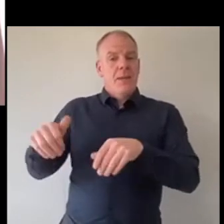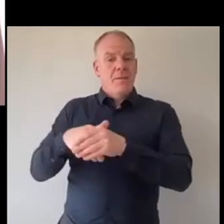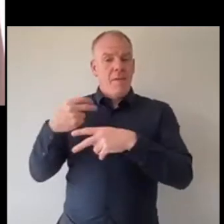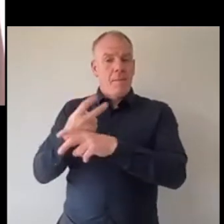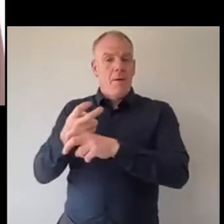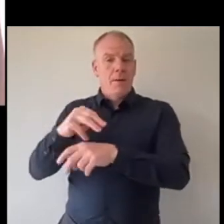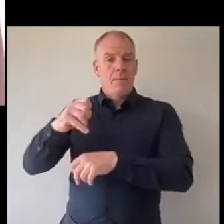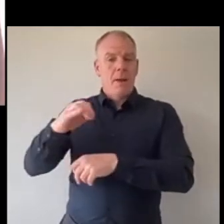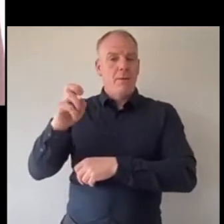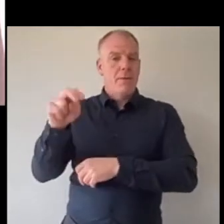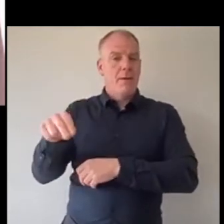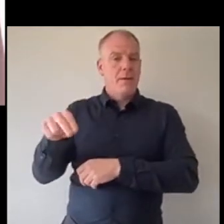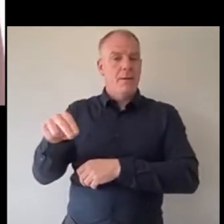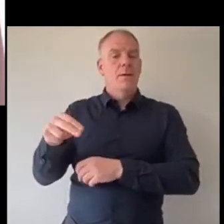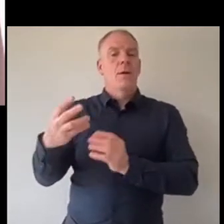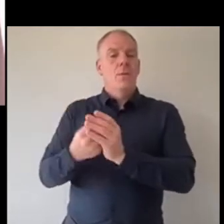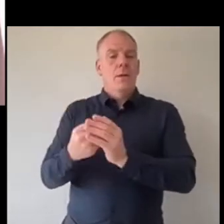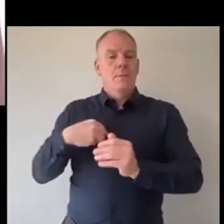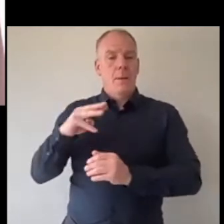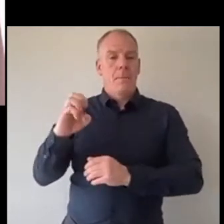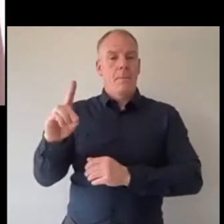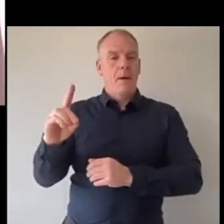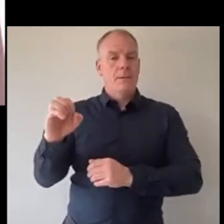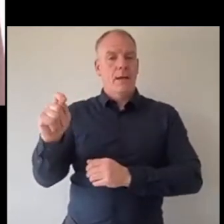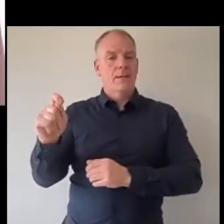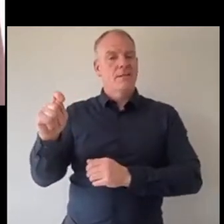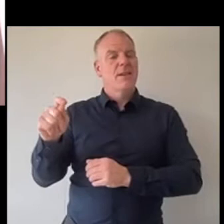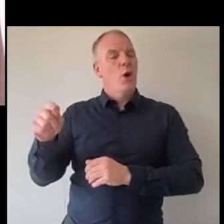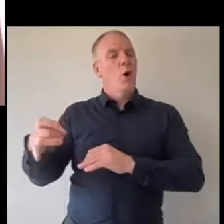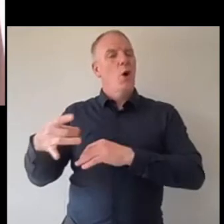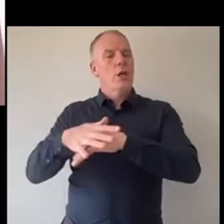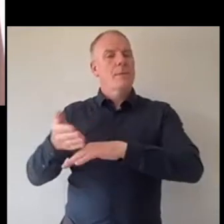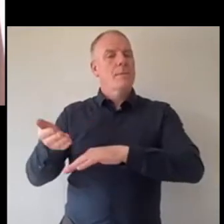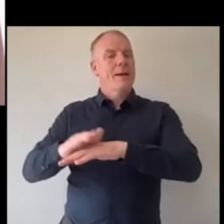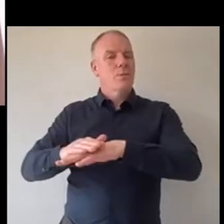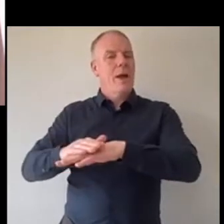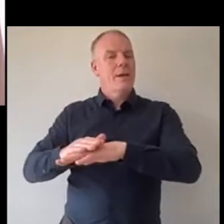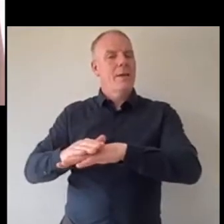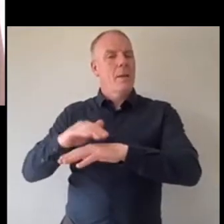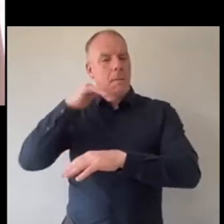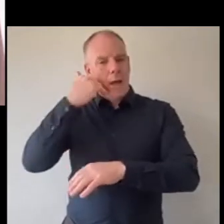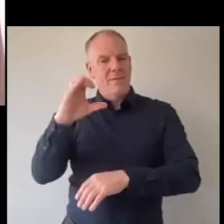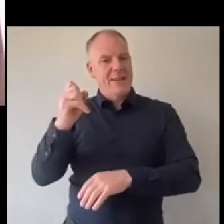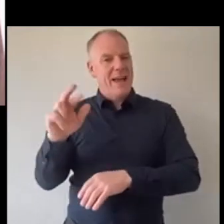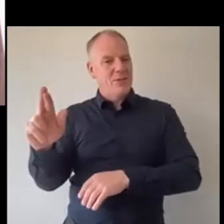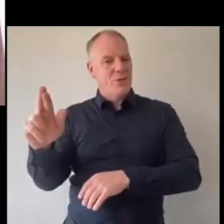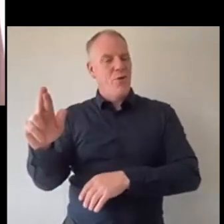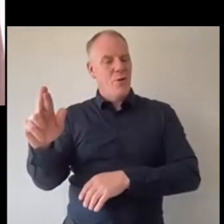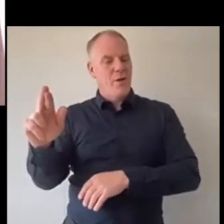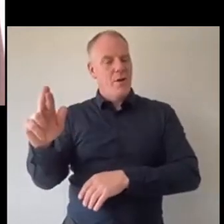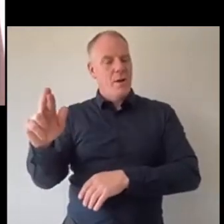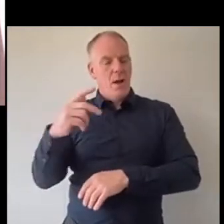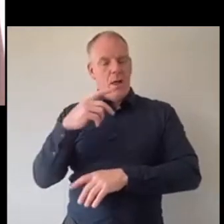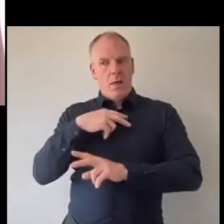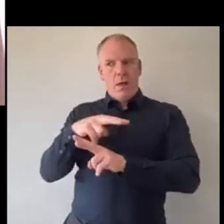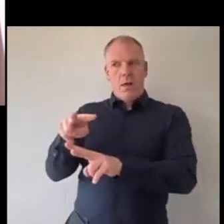my podcast where in my mind she lost her husband to cancer at the start of this and it's been the most cathartic thing just to